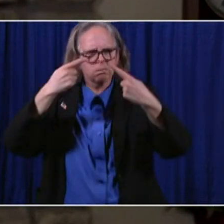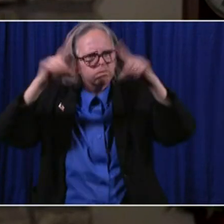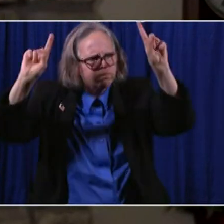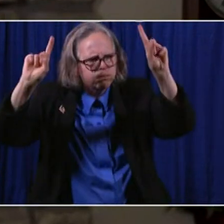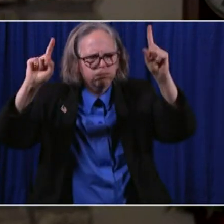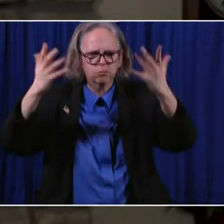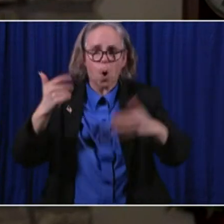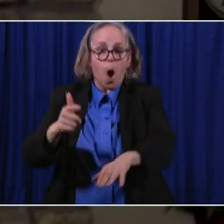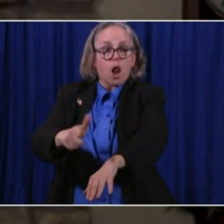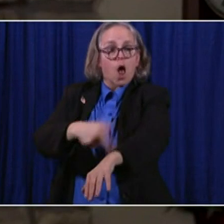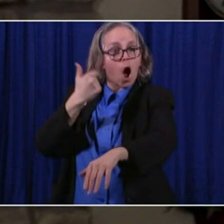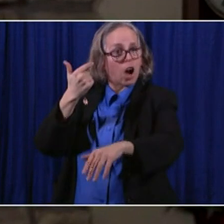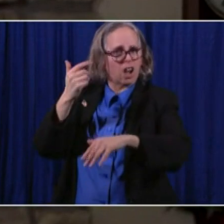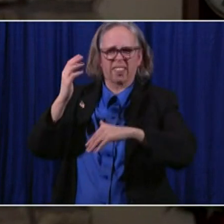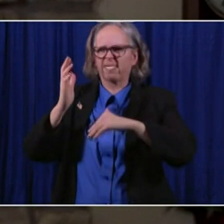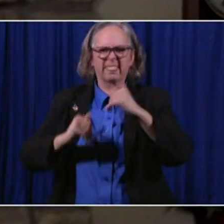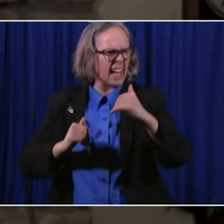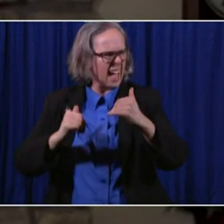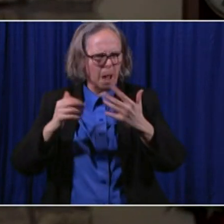than the Americans.